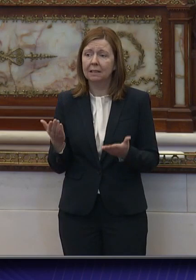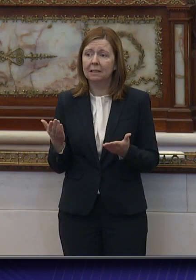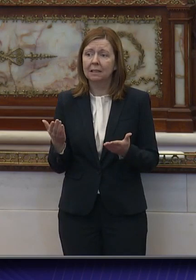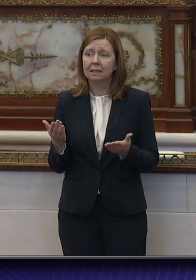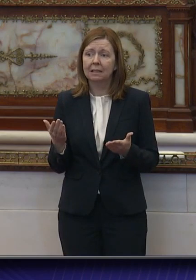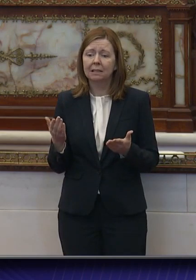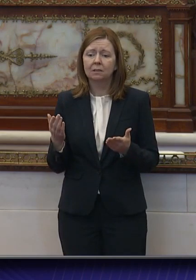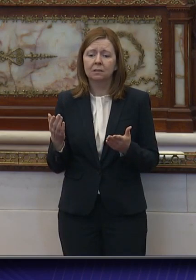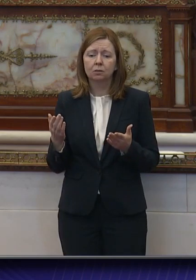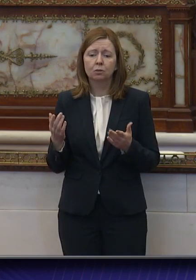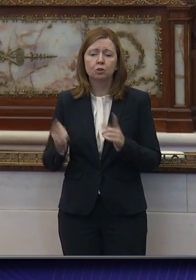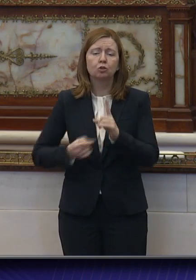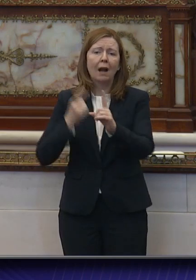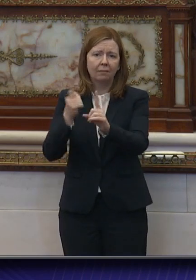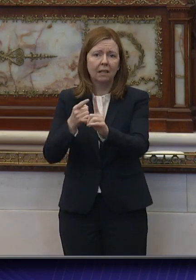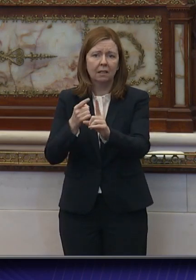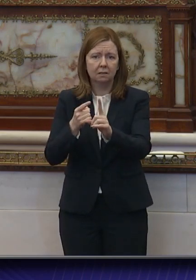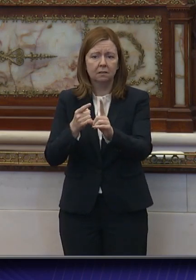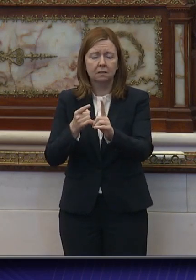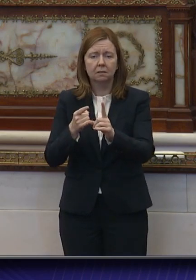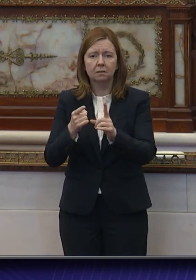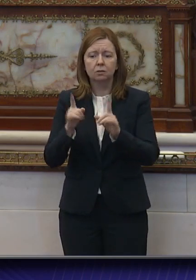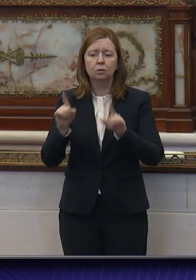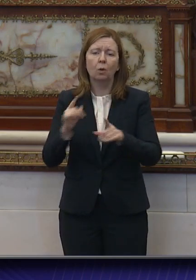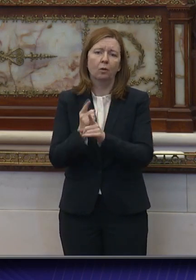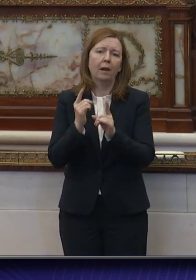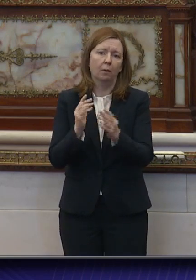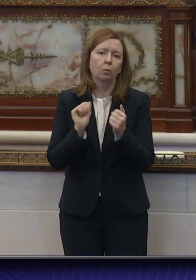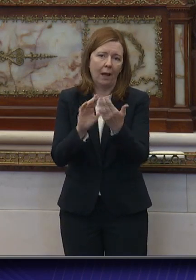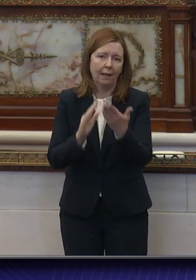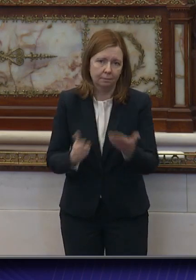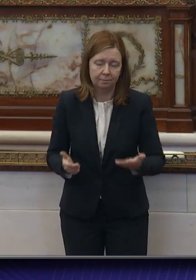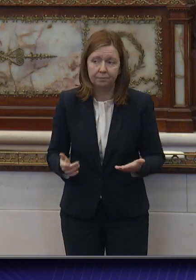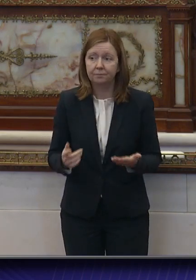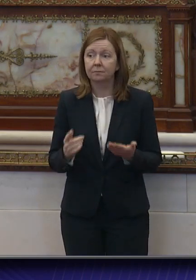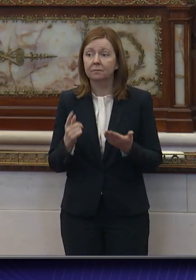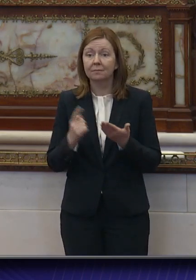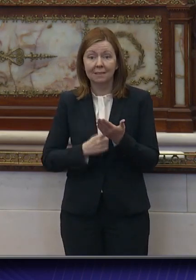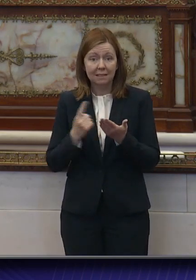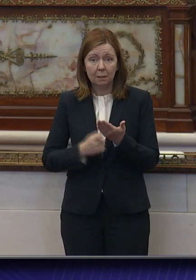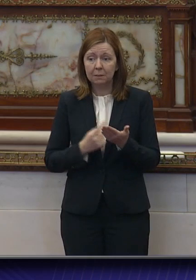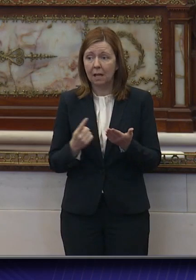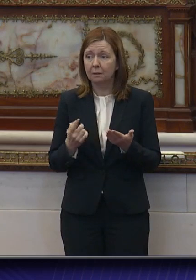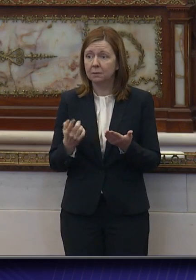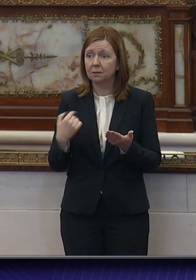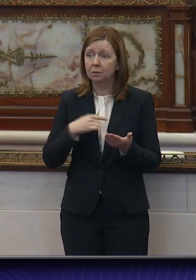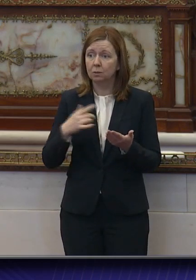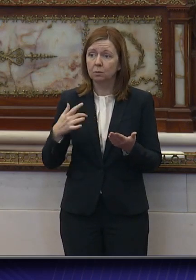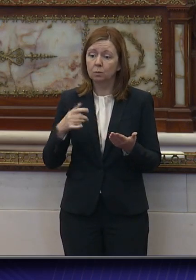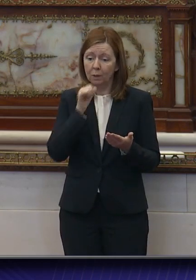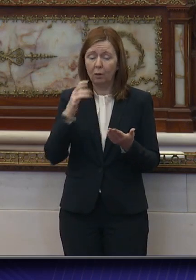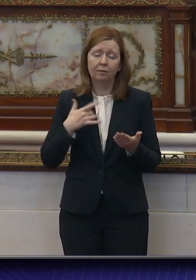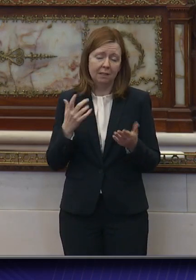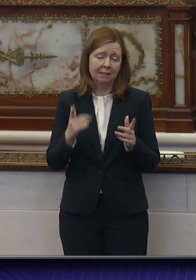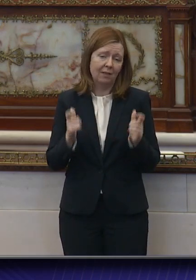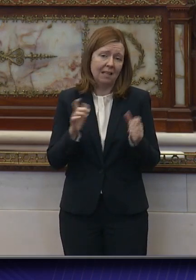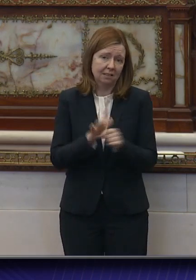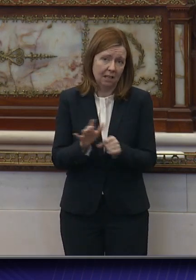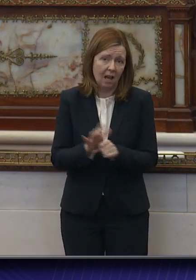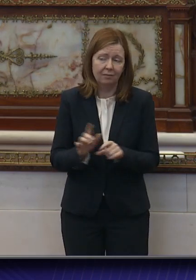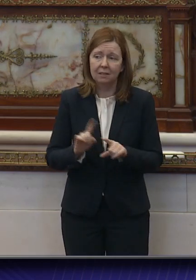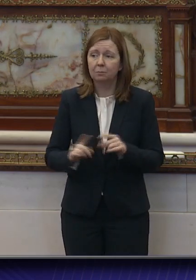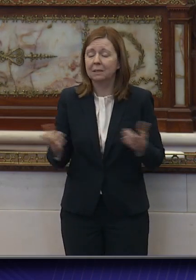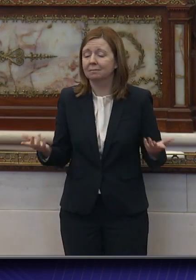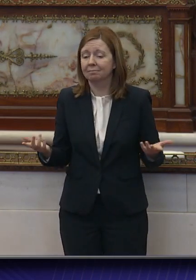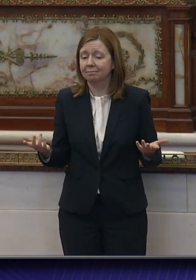to move things in the right direction. And at times, members of this body feel not fast enough, but this